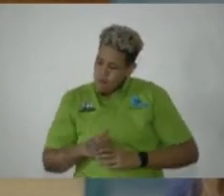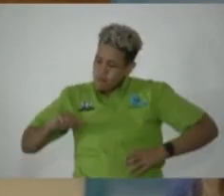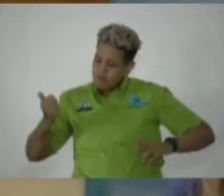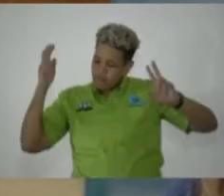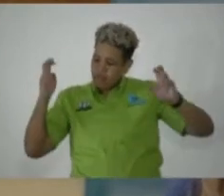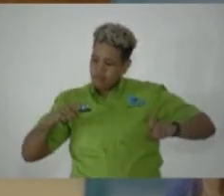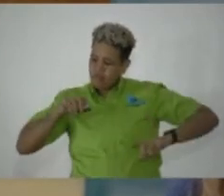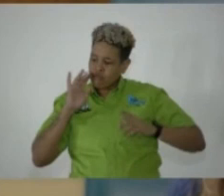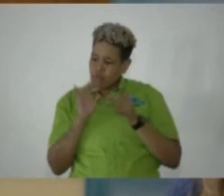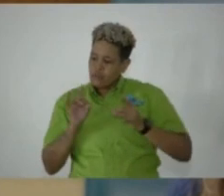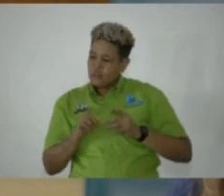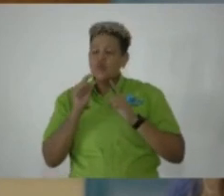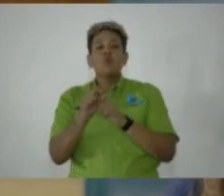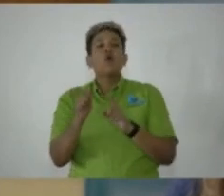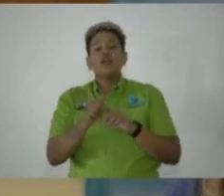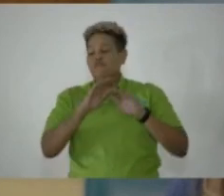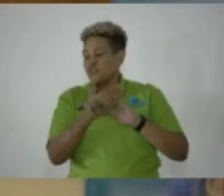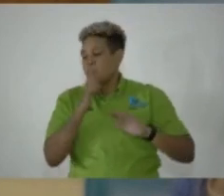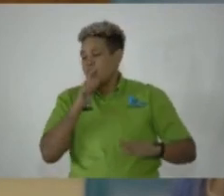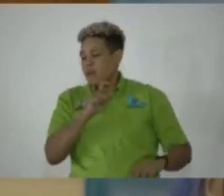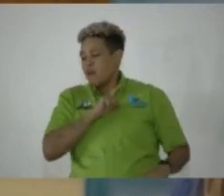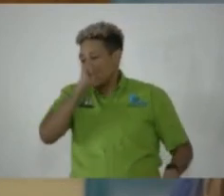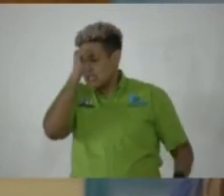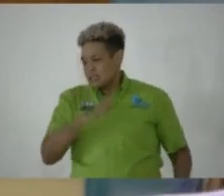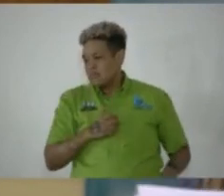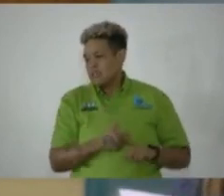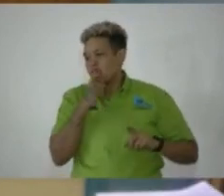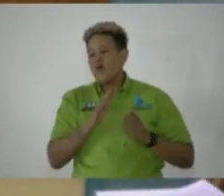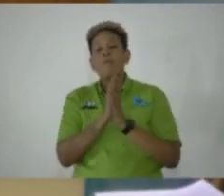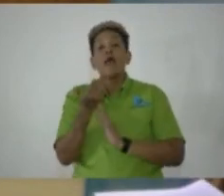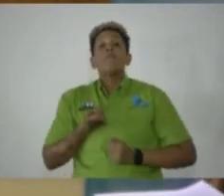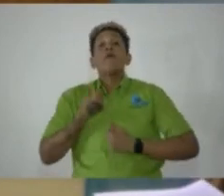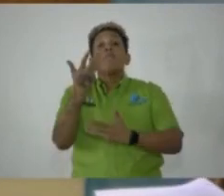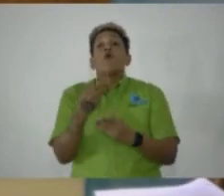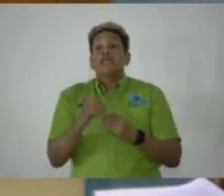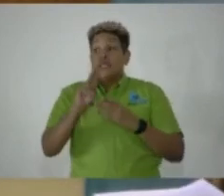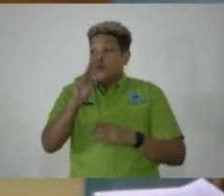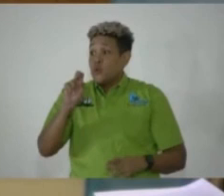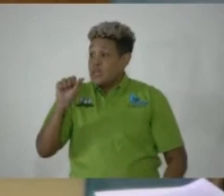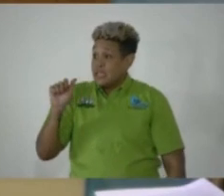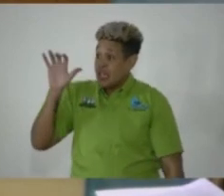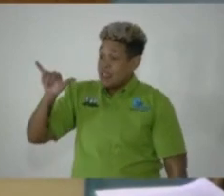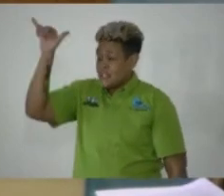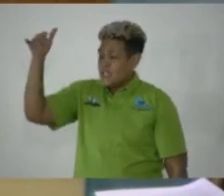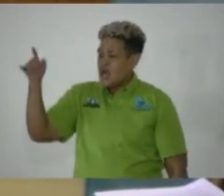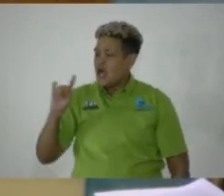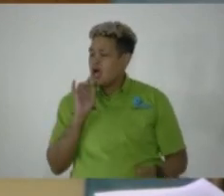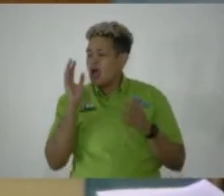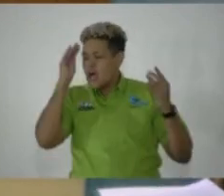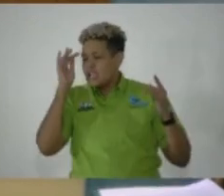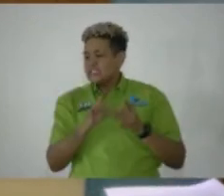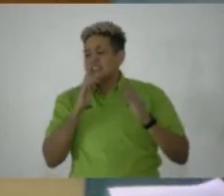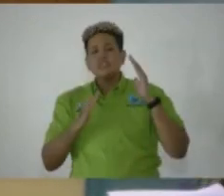cite are the words of Jamaican policemen who became a poet in the United States, considered among